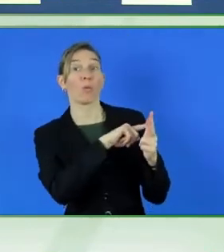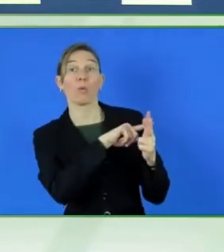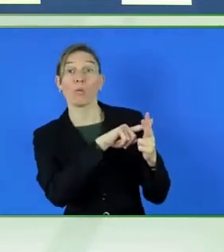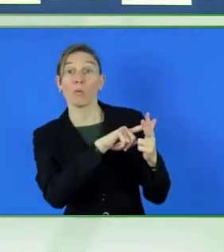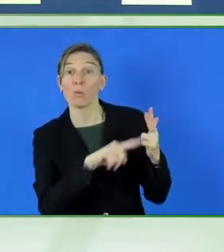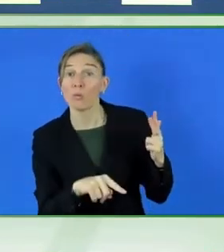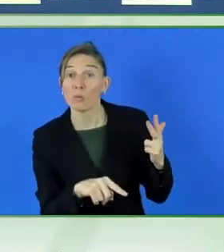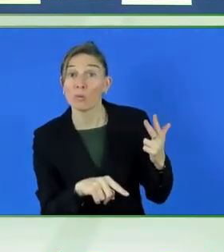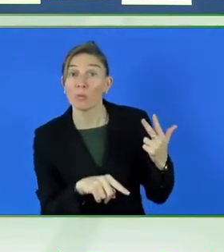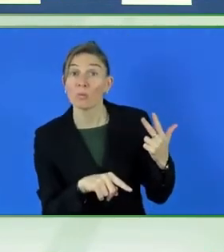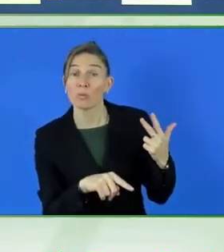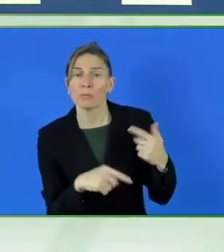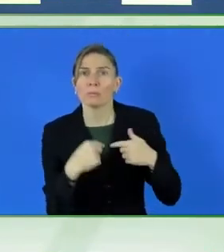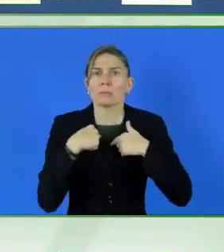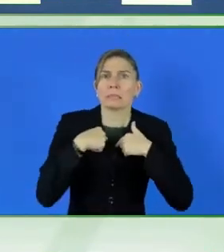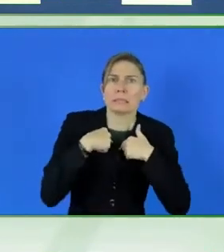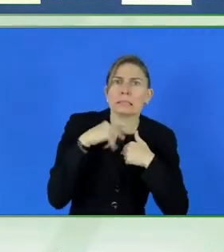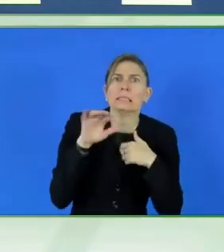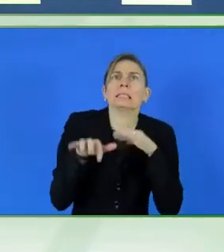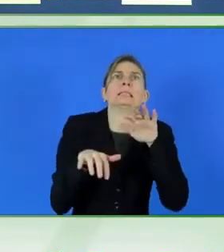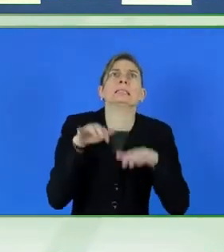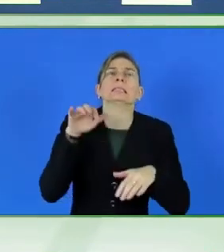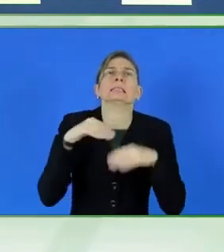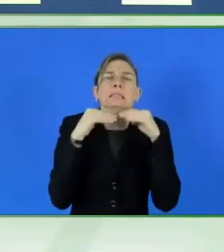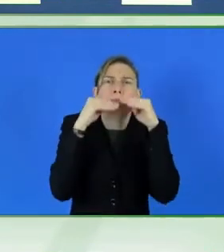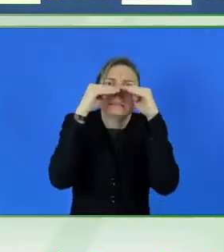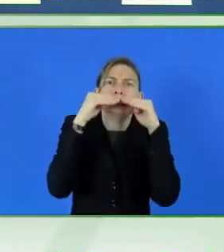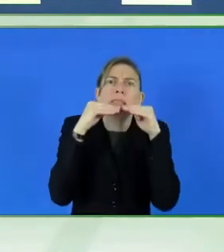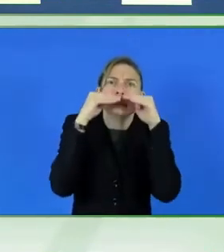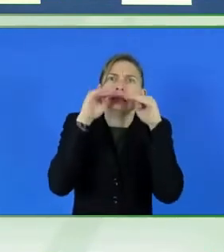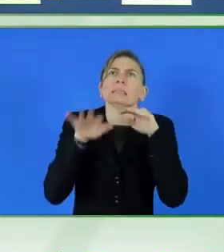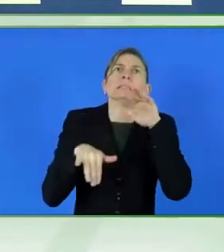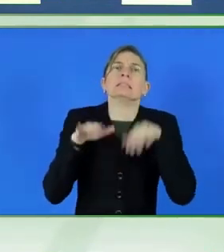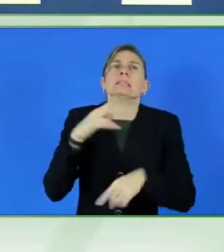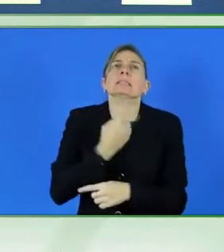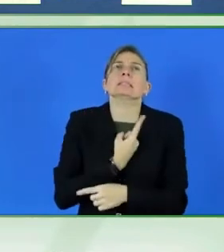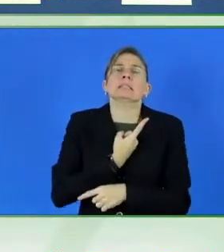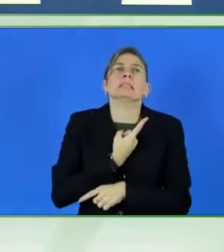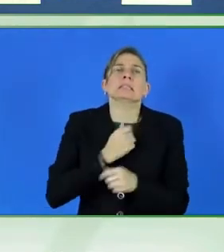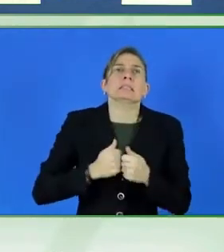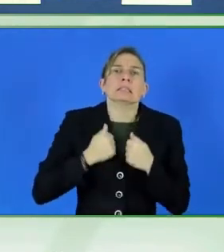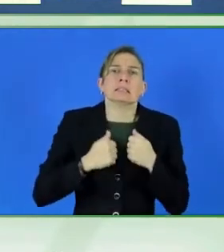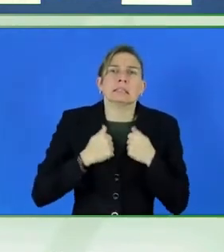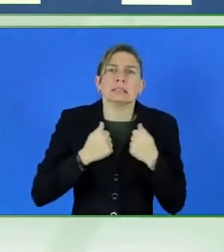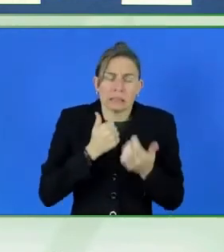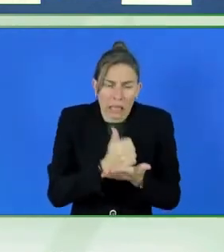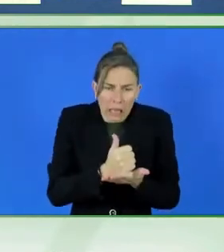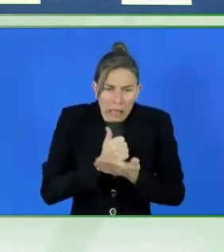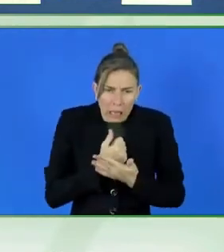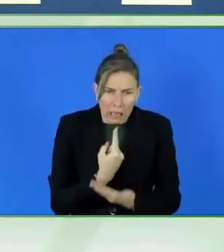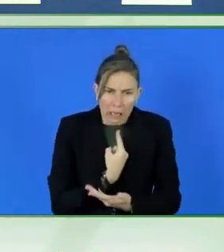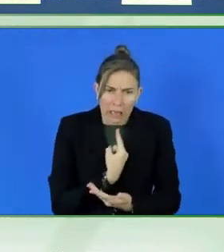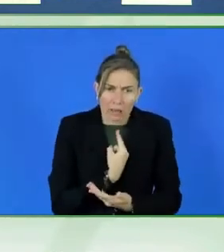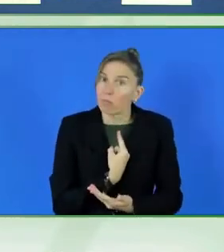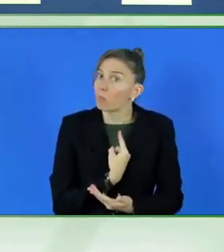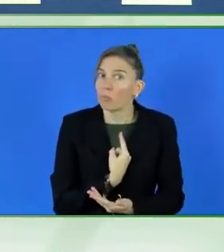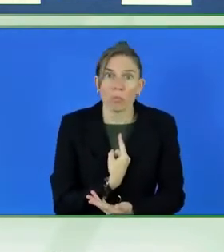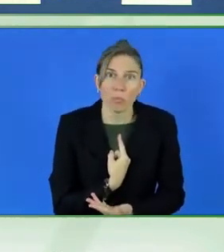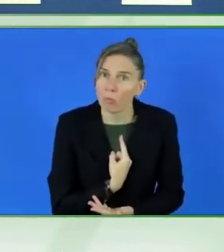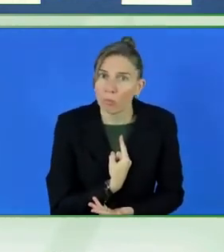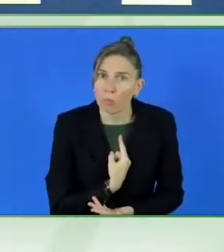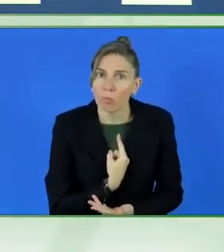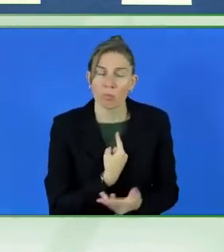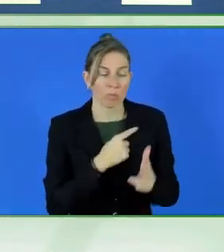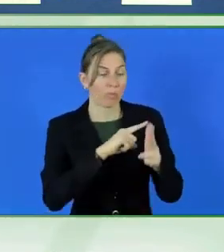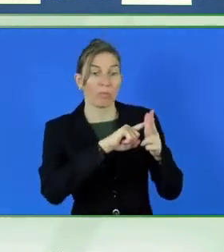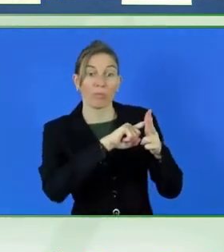above water as a person with a disability just trying to help themselves. Each of them is creating a